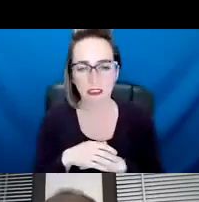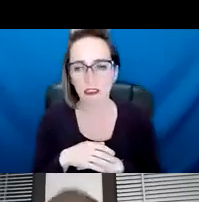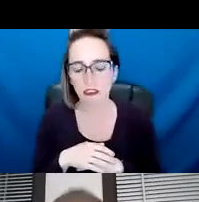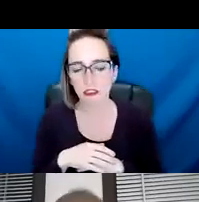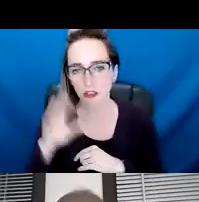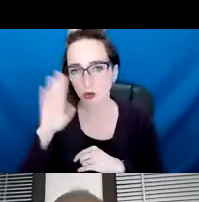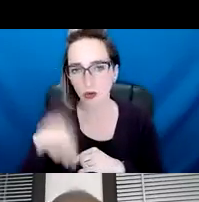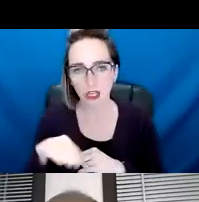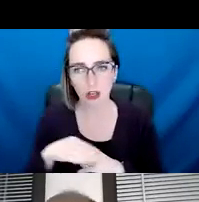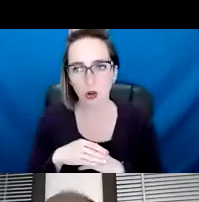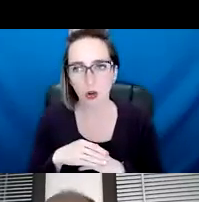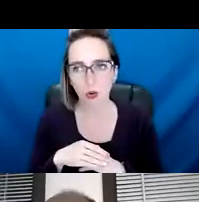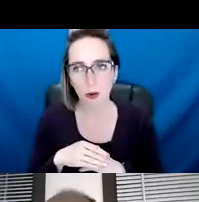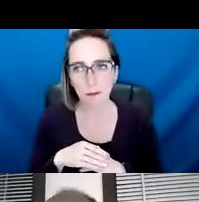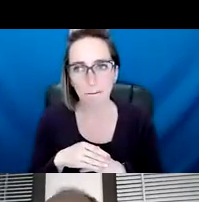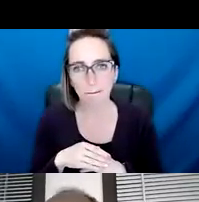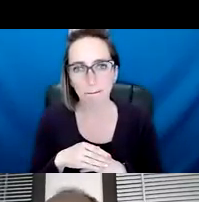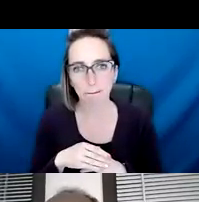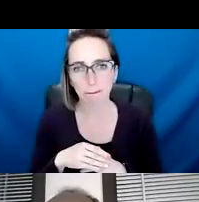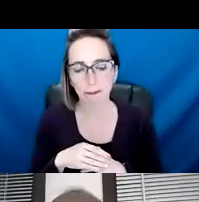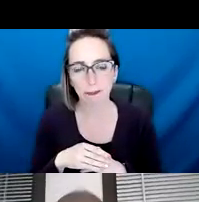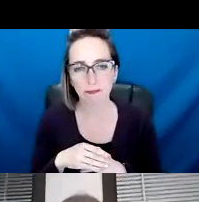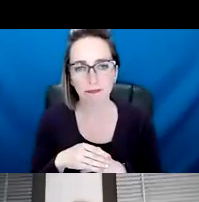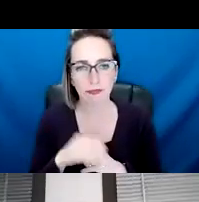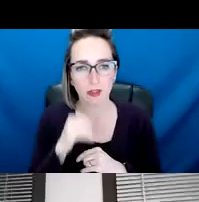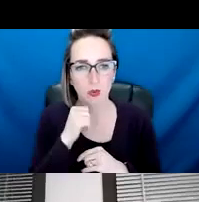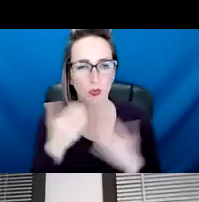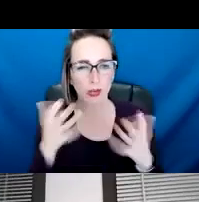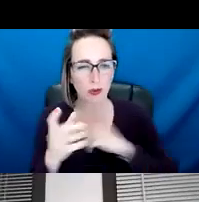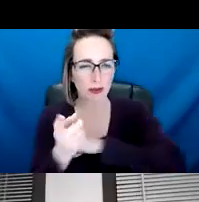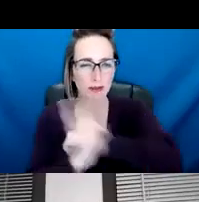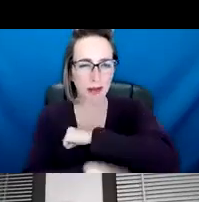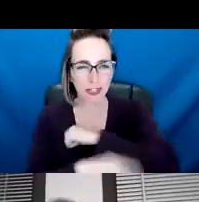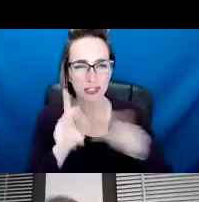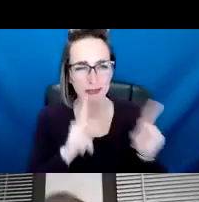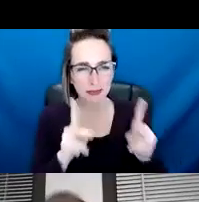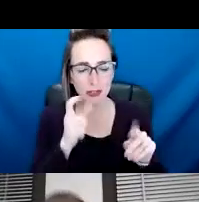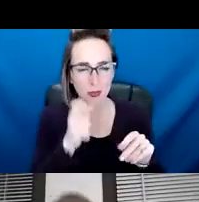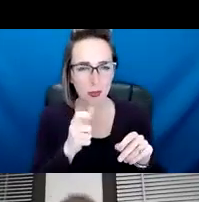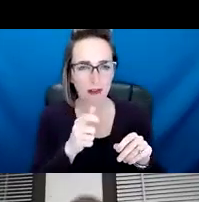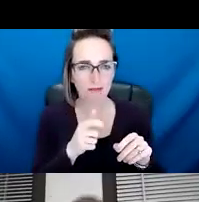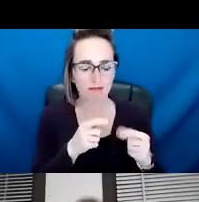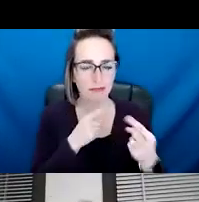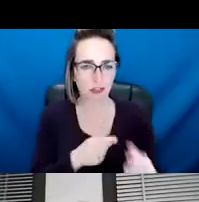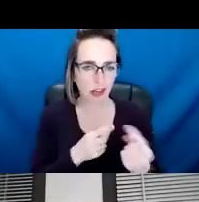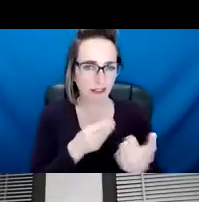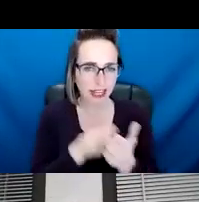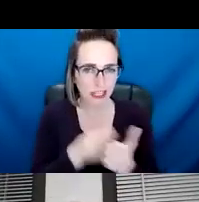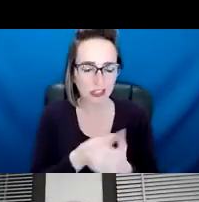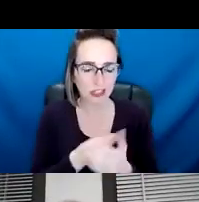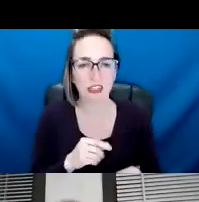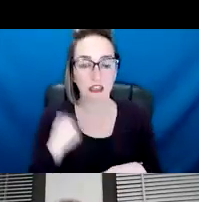we are not, um, trying to criminalize homelessness, a lot of different factors go into that. So, um, we've come up with different